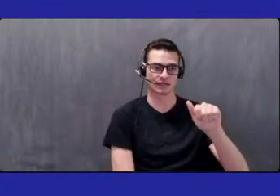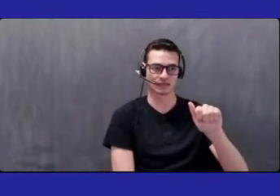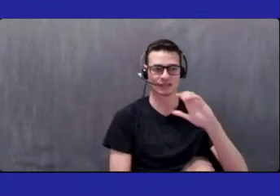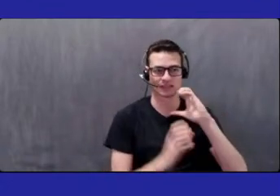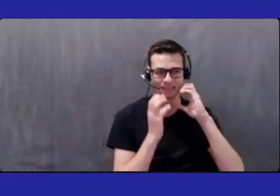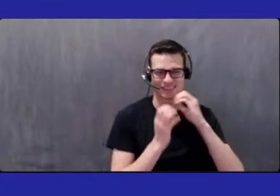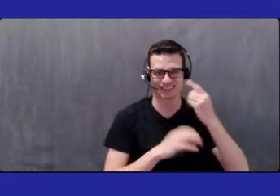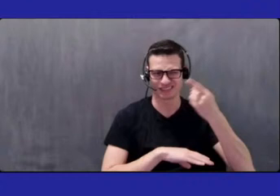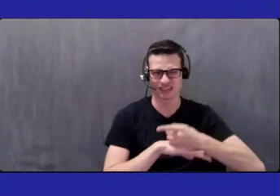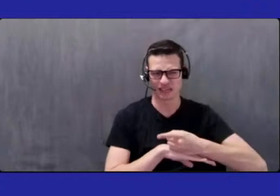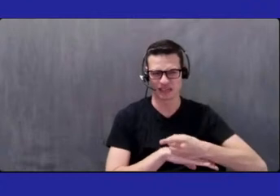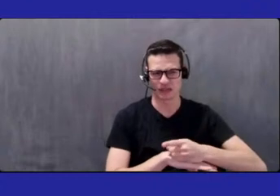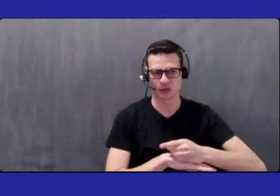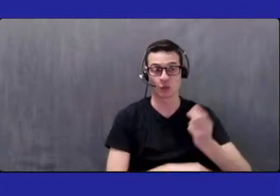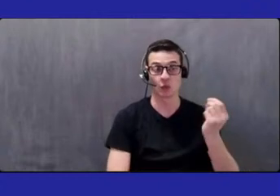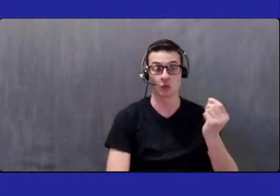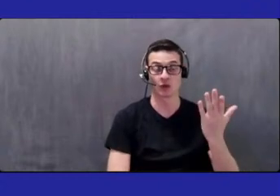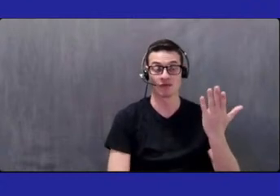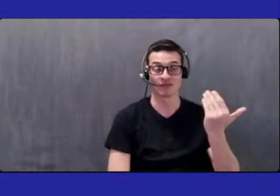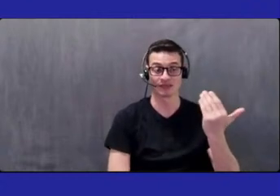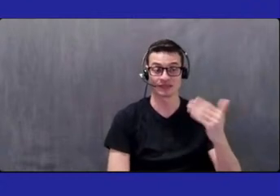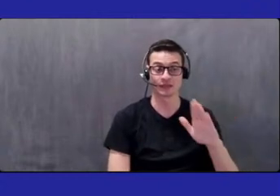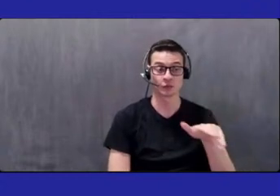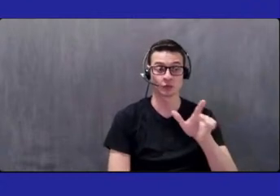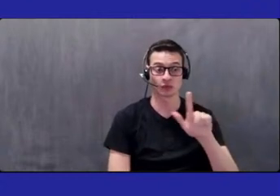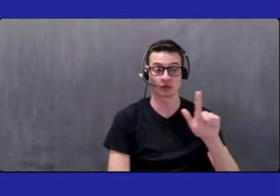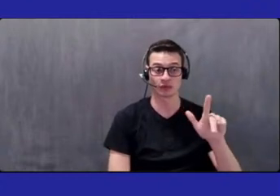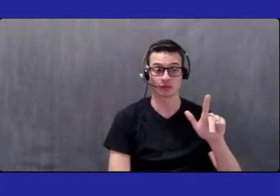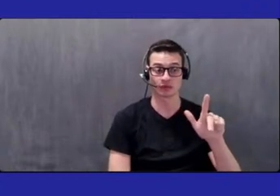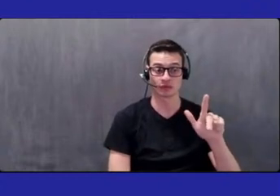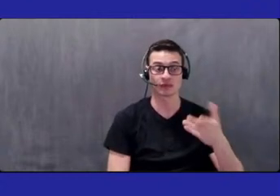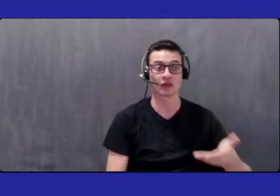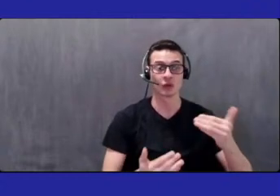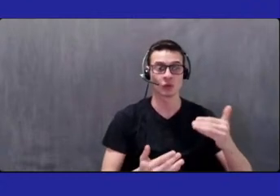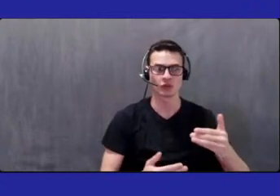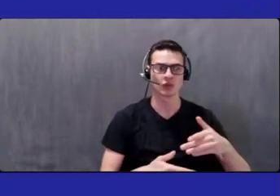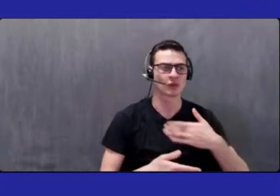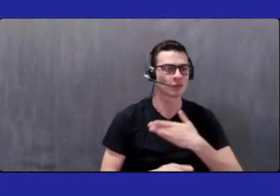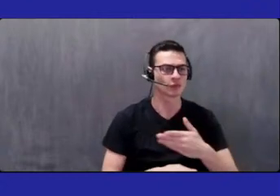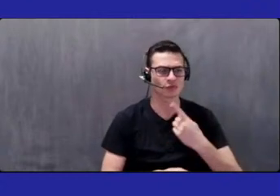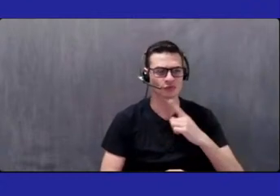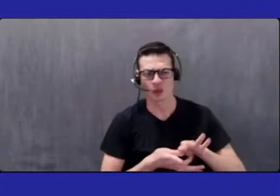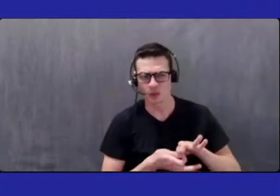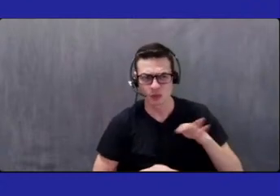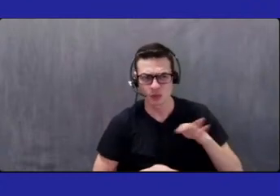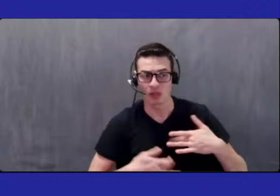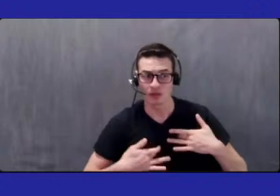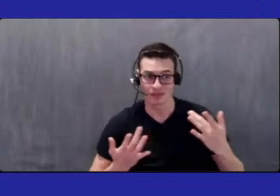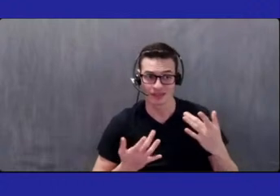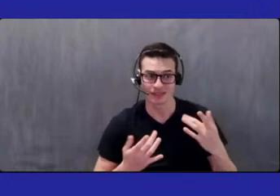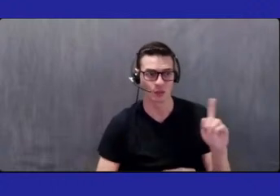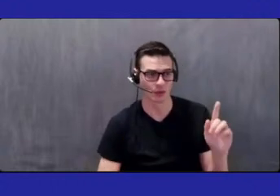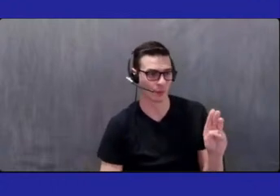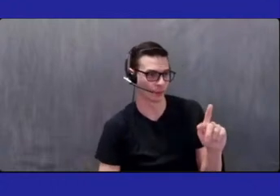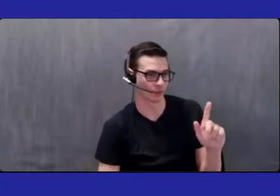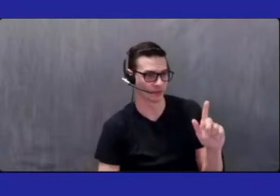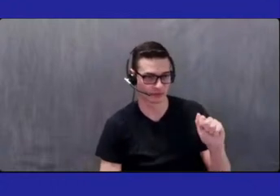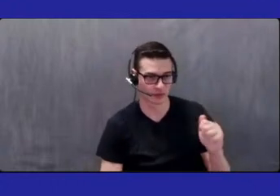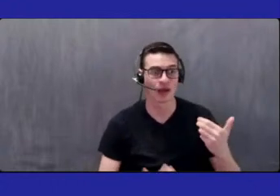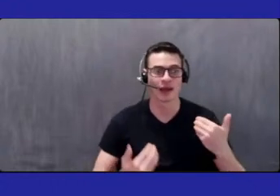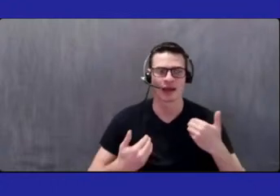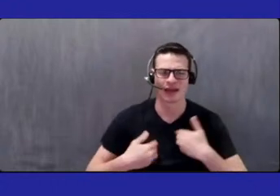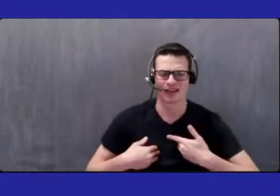Hosted two Music for Soul events at Morris Senior. We launched the Salud Mia Fitness Activity Sessions,